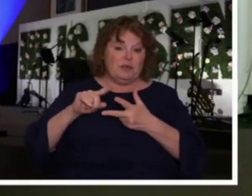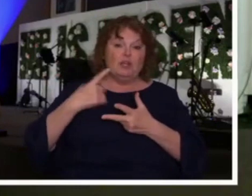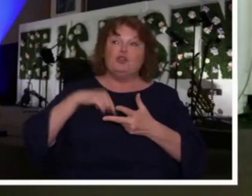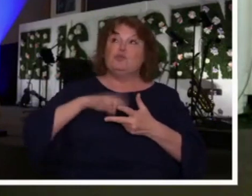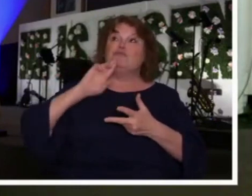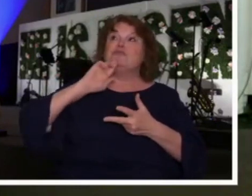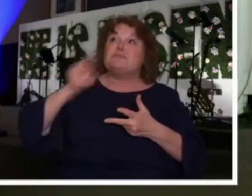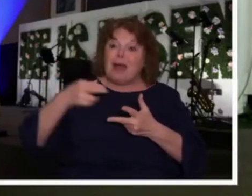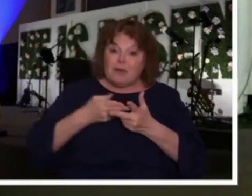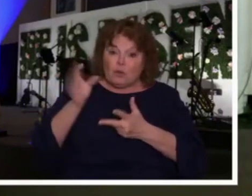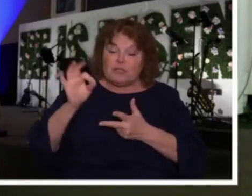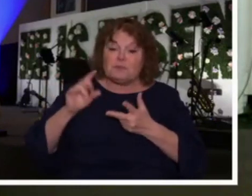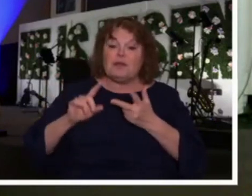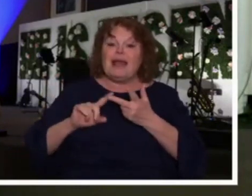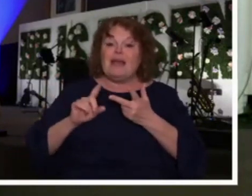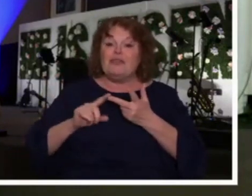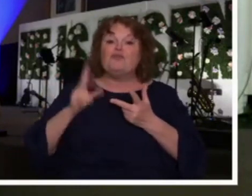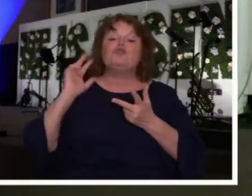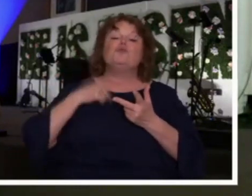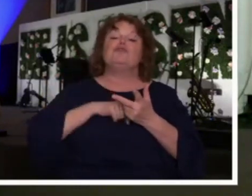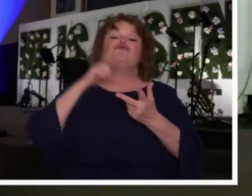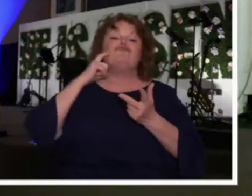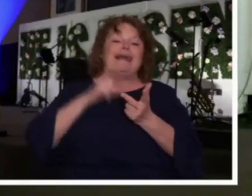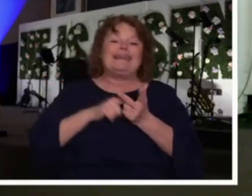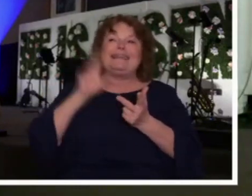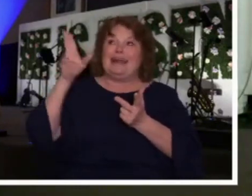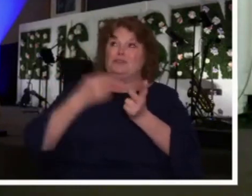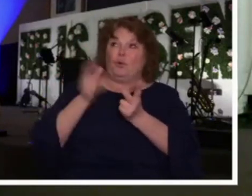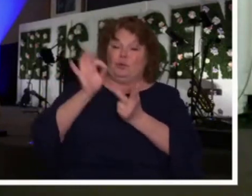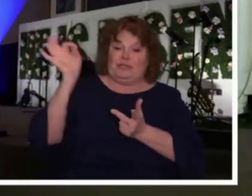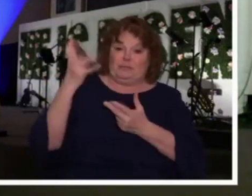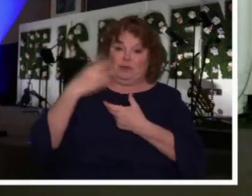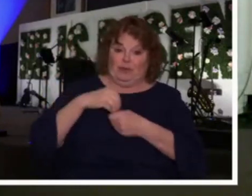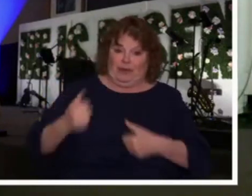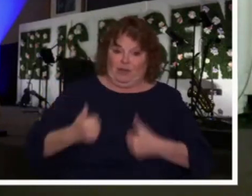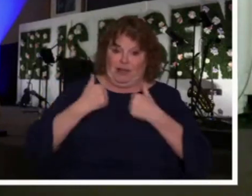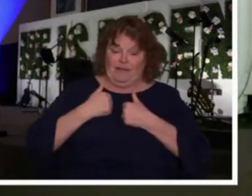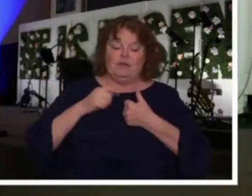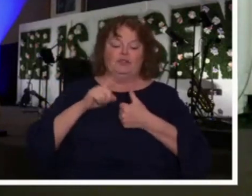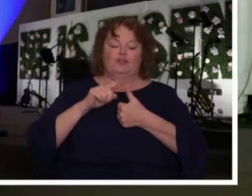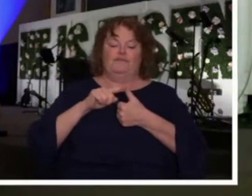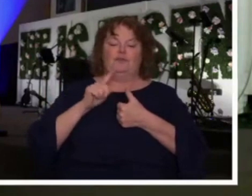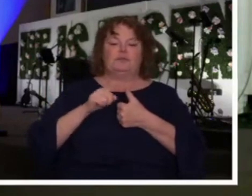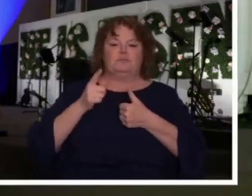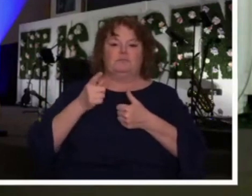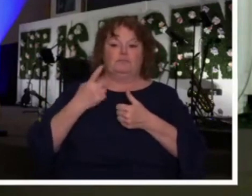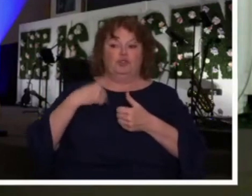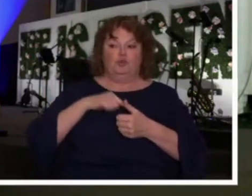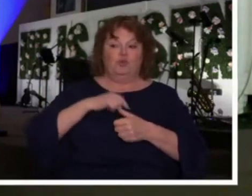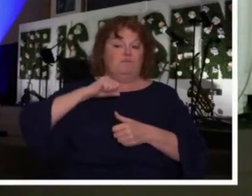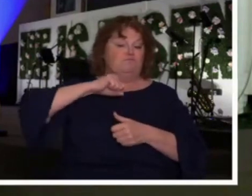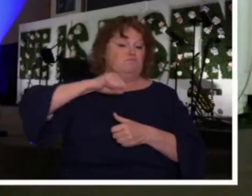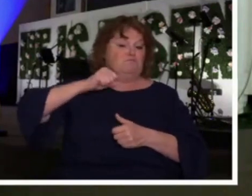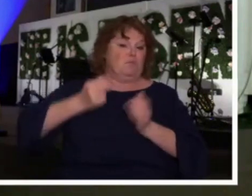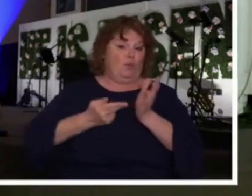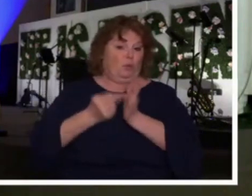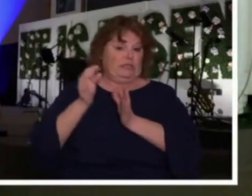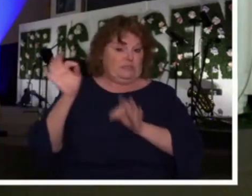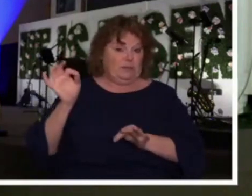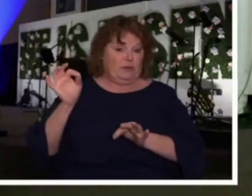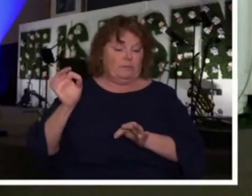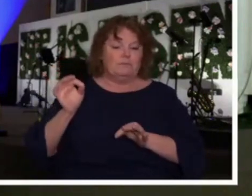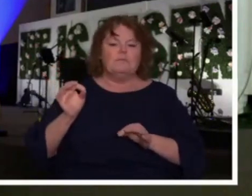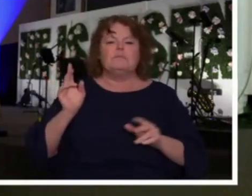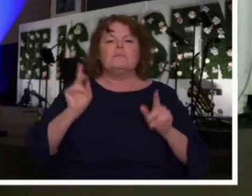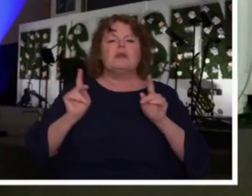the Holy Spirit's work within my life. The first point, resisting the Holy Spirit. We read in Scripture, do not put